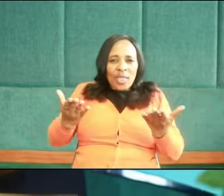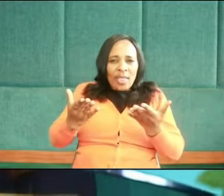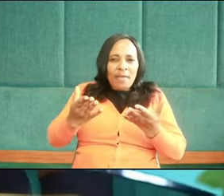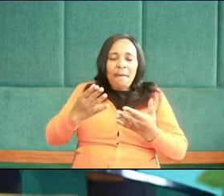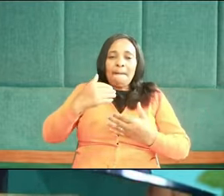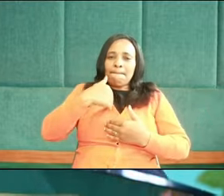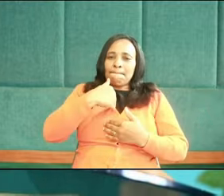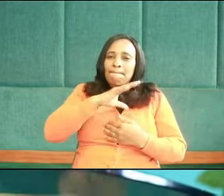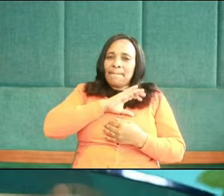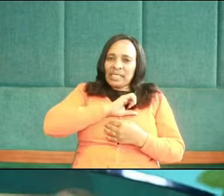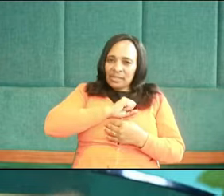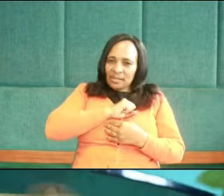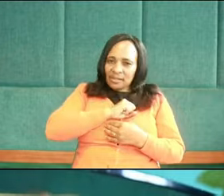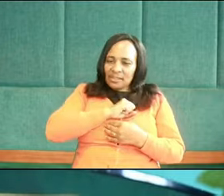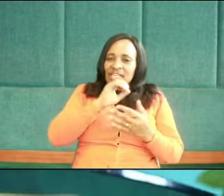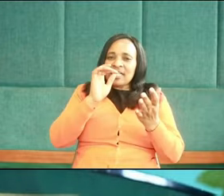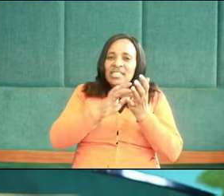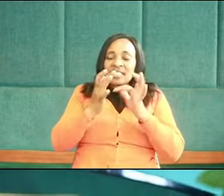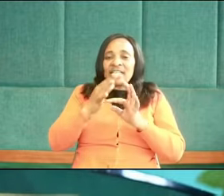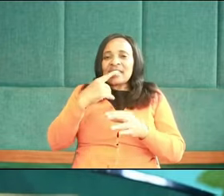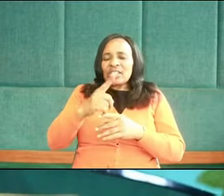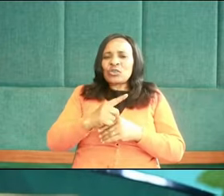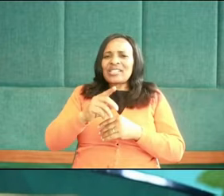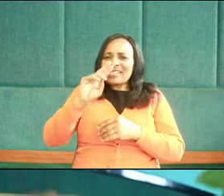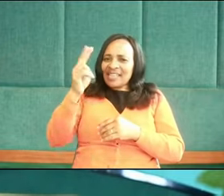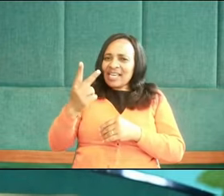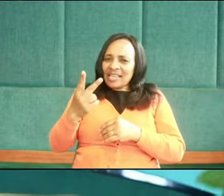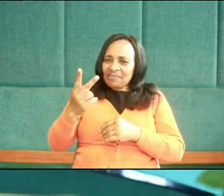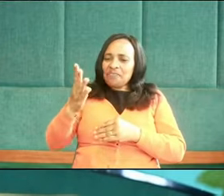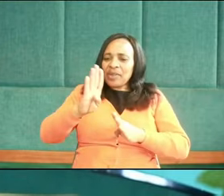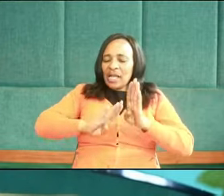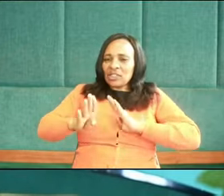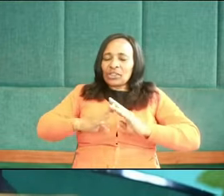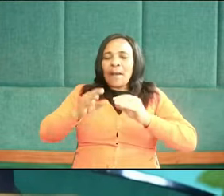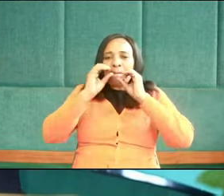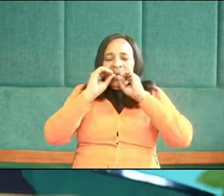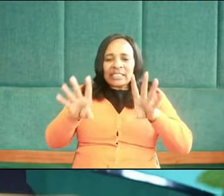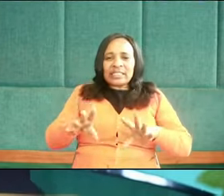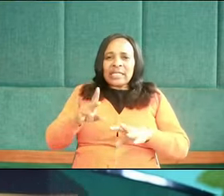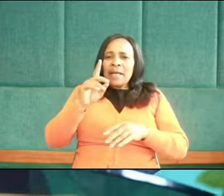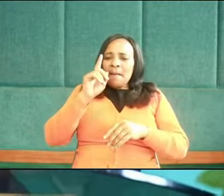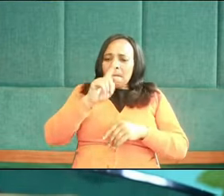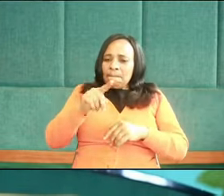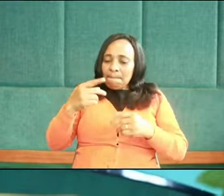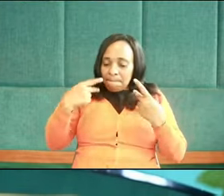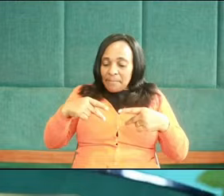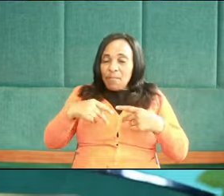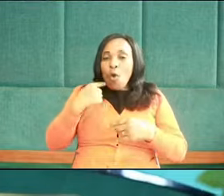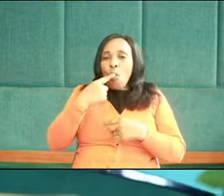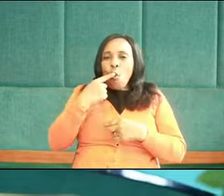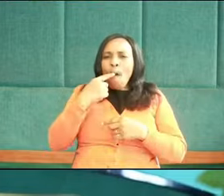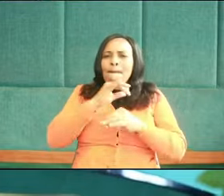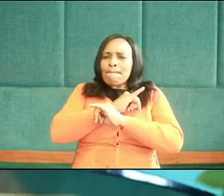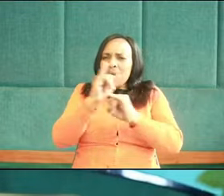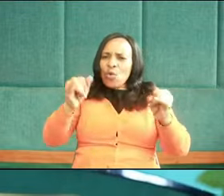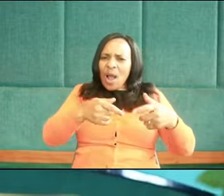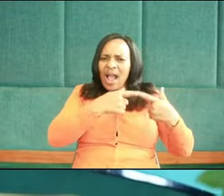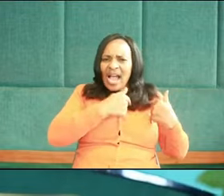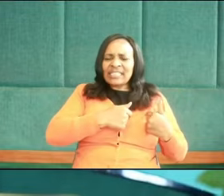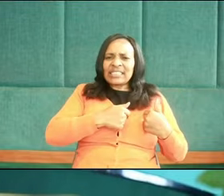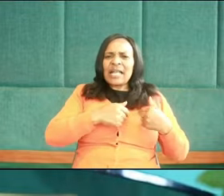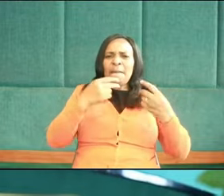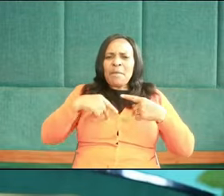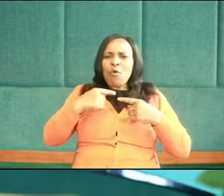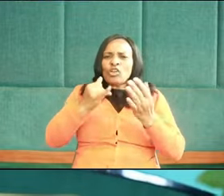what does Jesus say in his second beatitude? Blessed are the pure in heart, people of integrity,